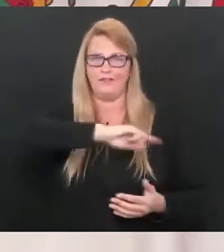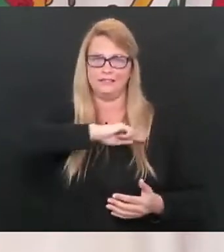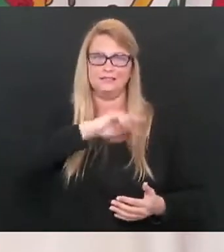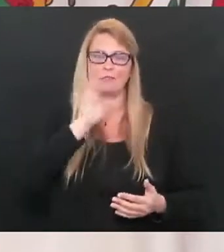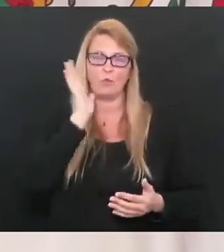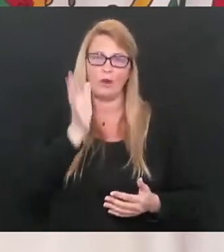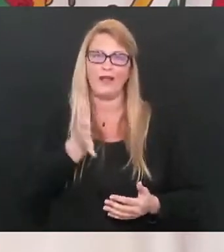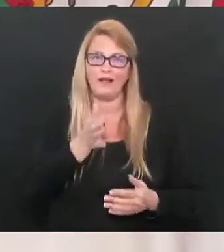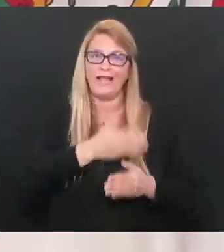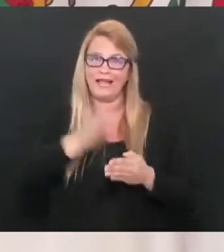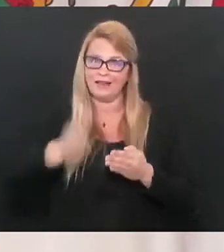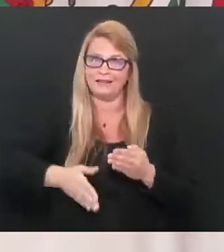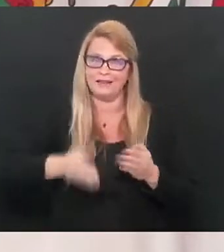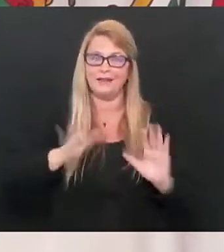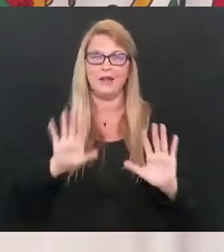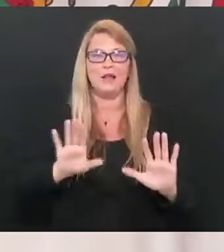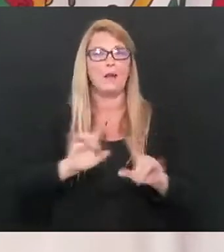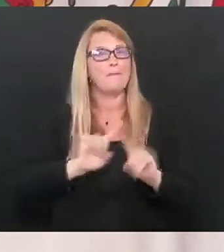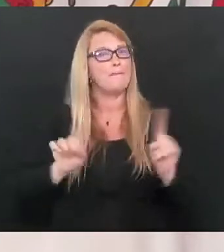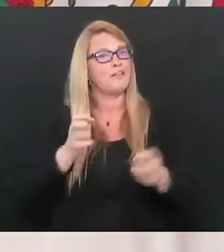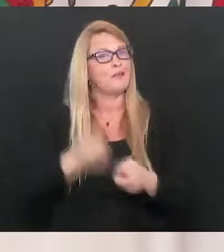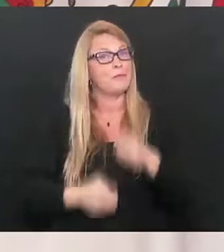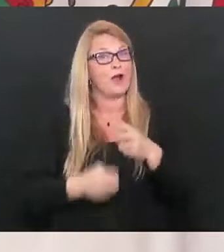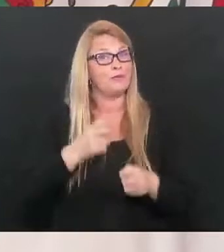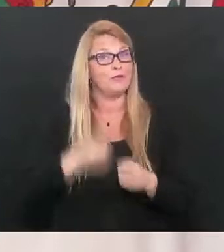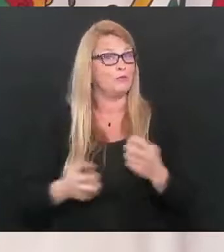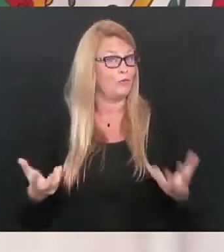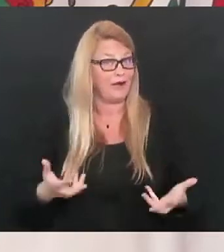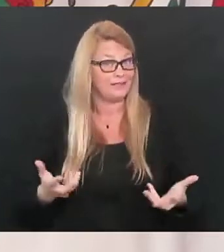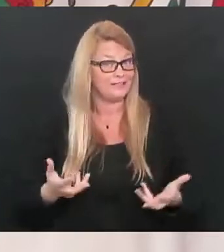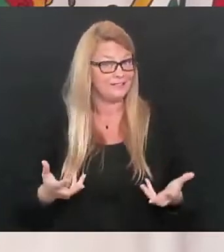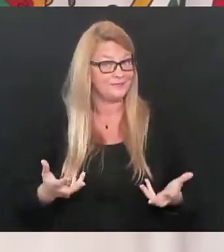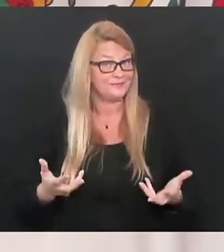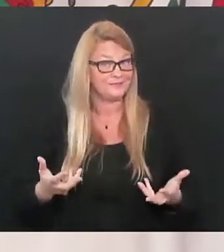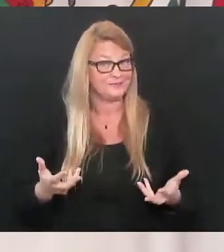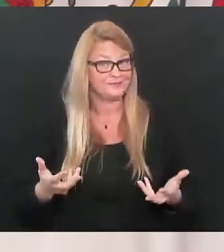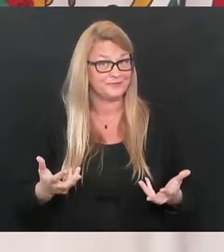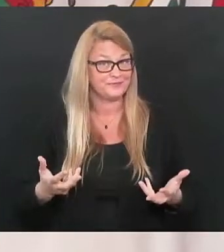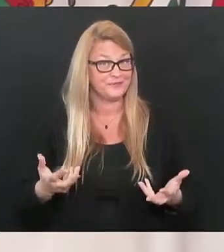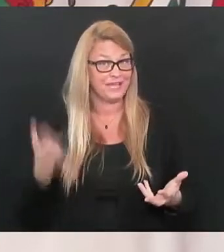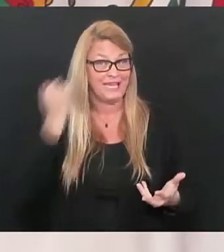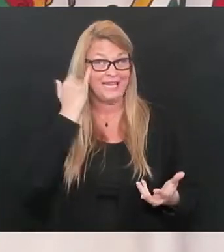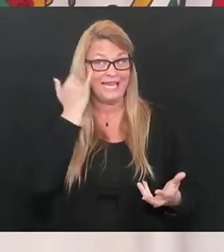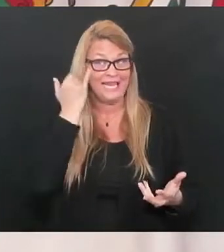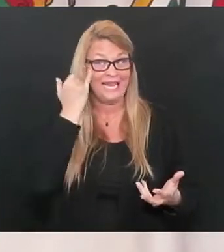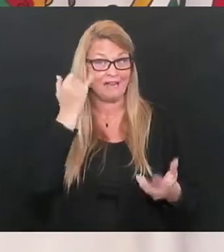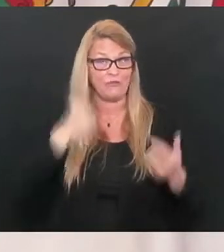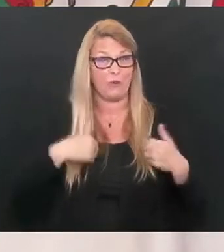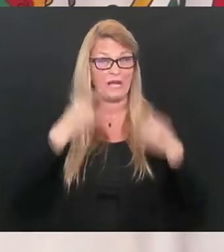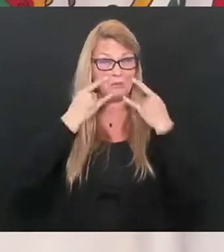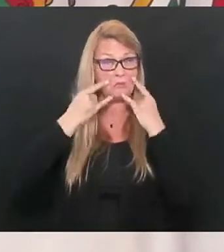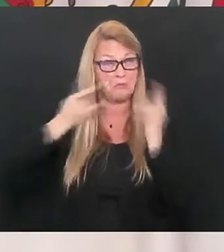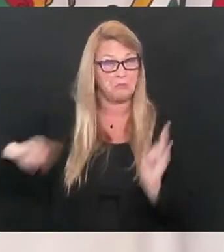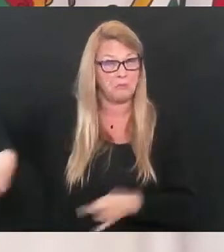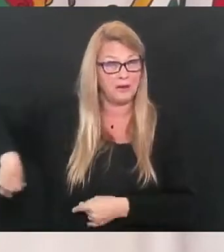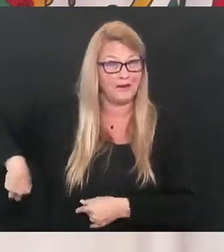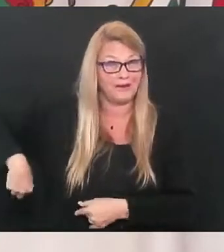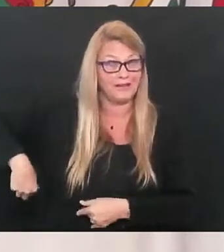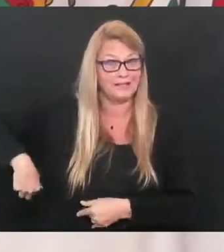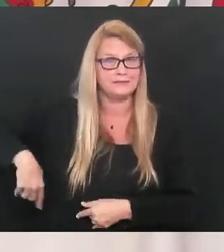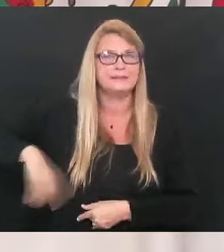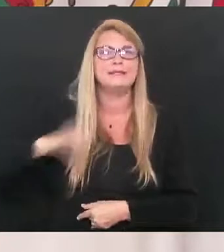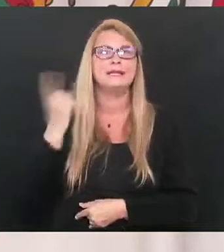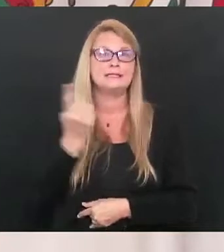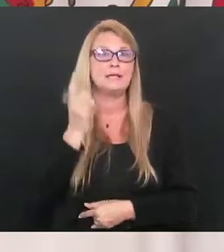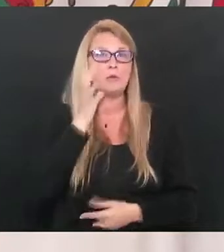but the problem with the whole thing is just this. If we don't wear these masks right now, somebody's going